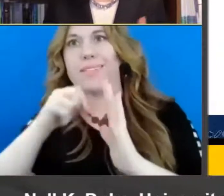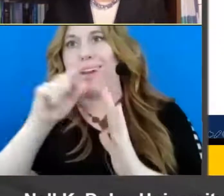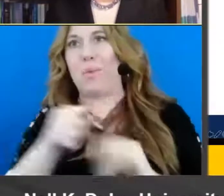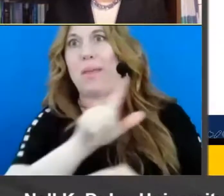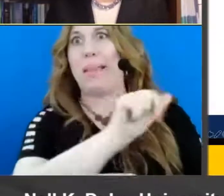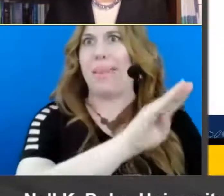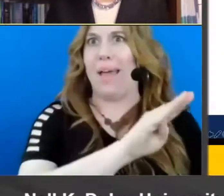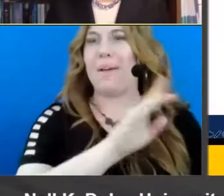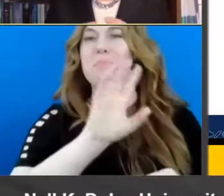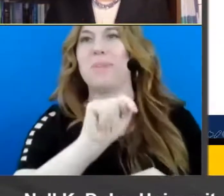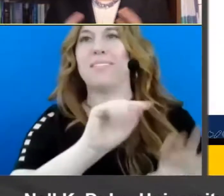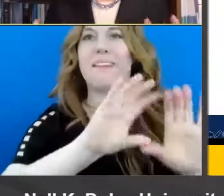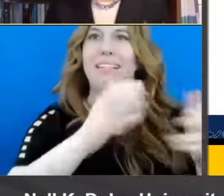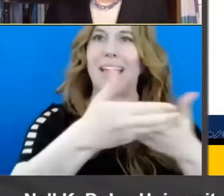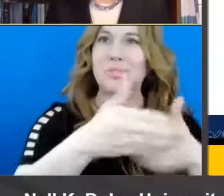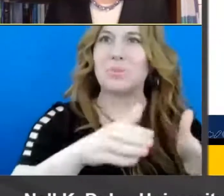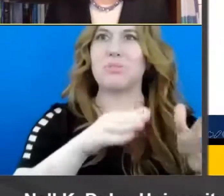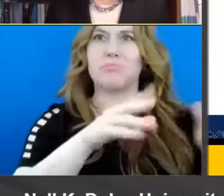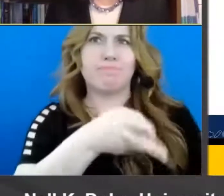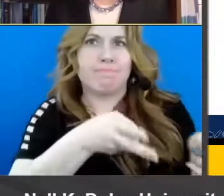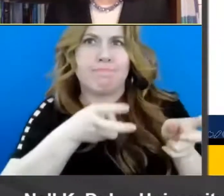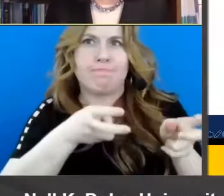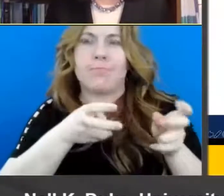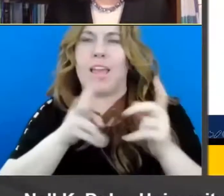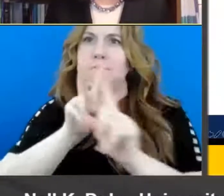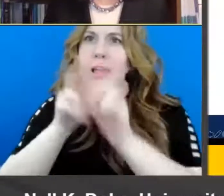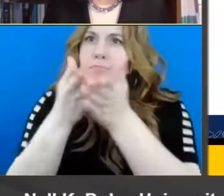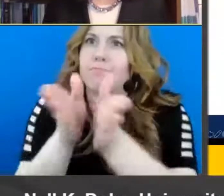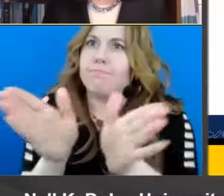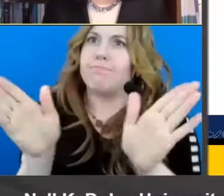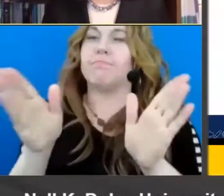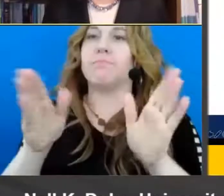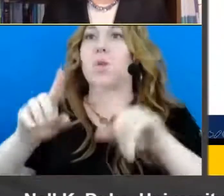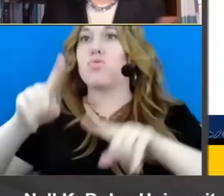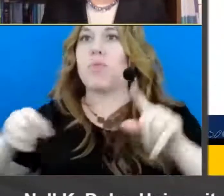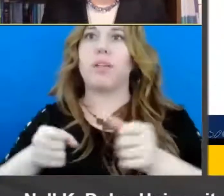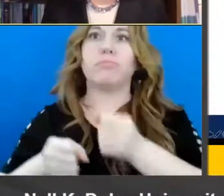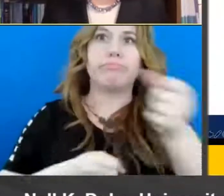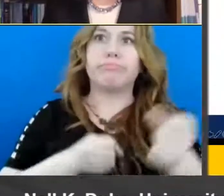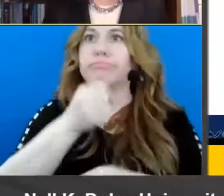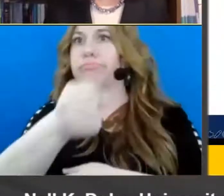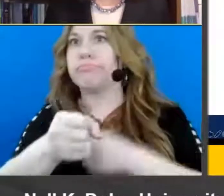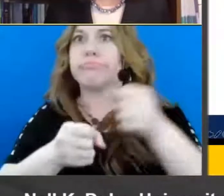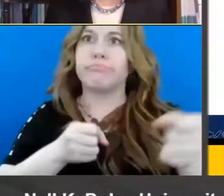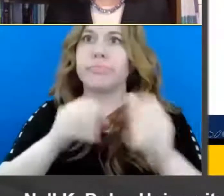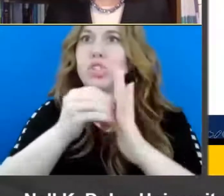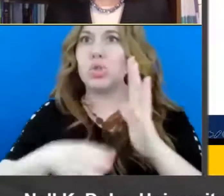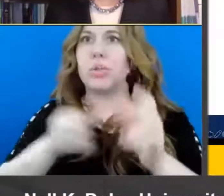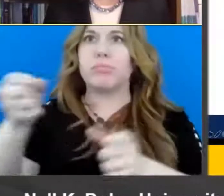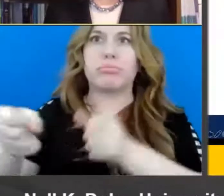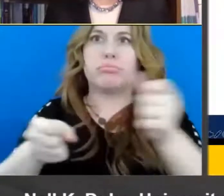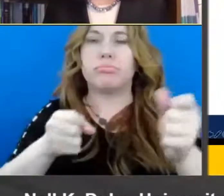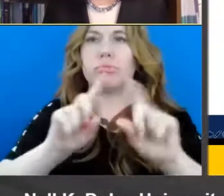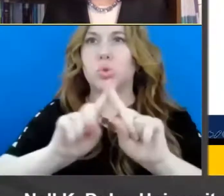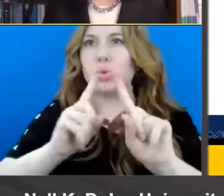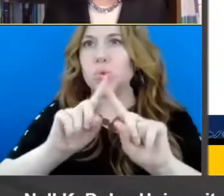classrooms and elsewhere, but sort of takes it to scale and does something like randomly assign students to two different approaches of reading comprehension instruction to